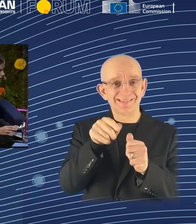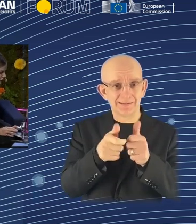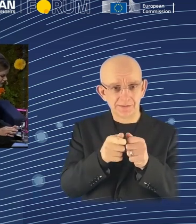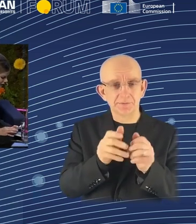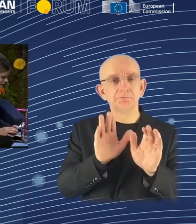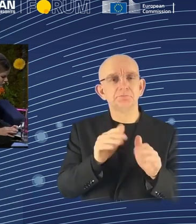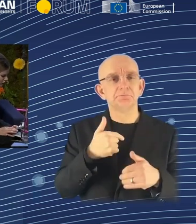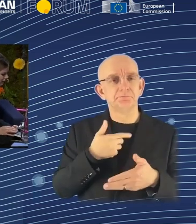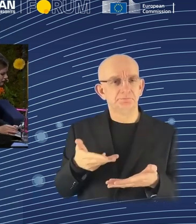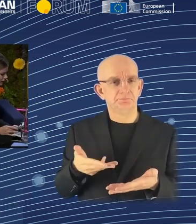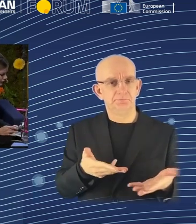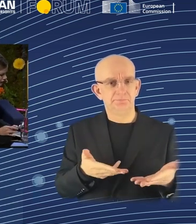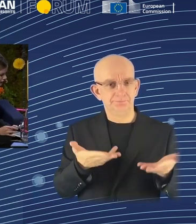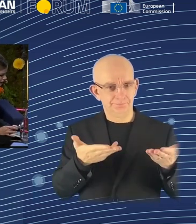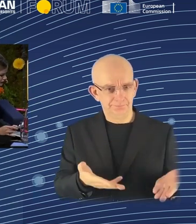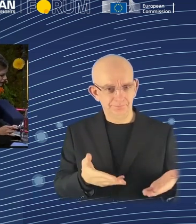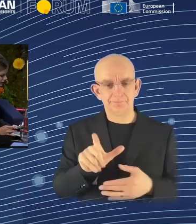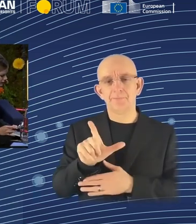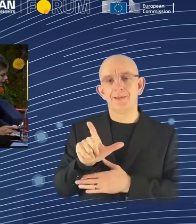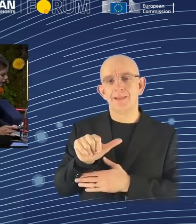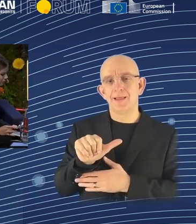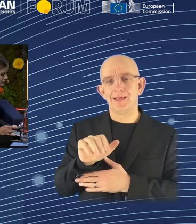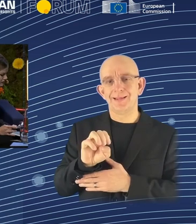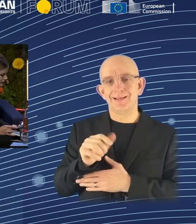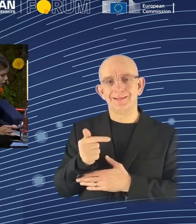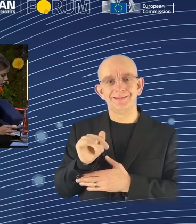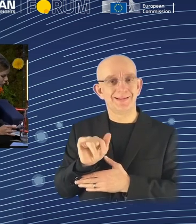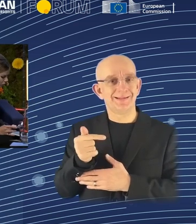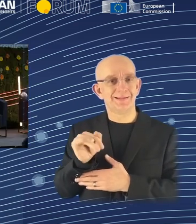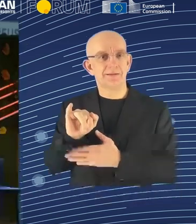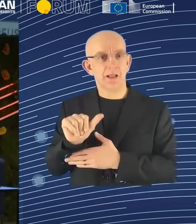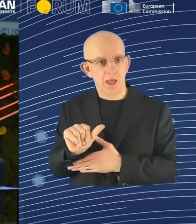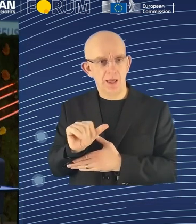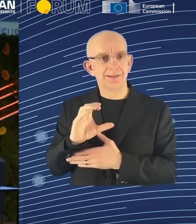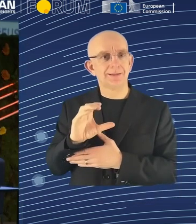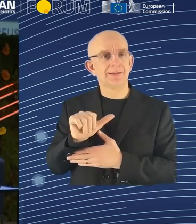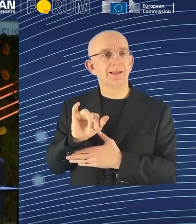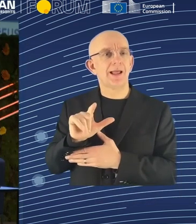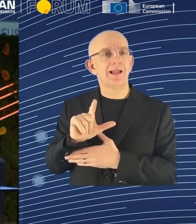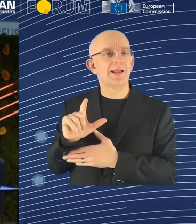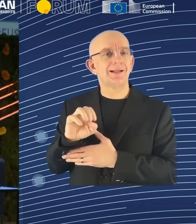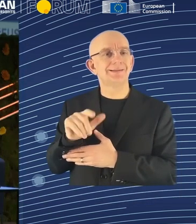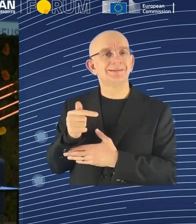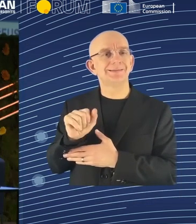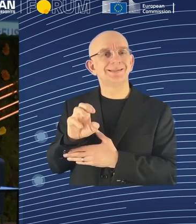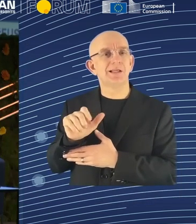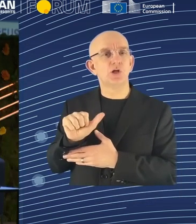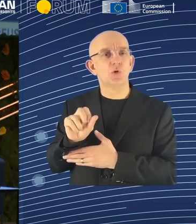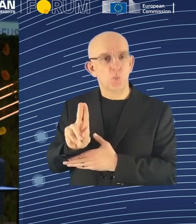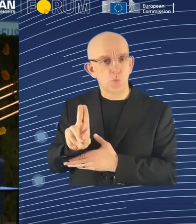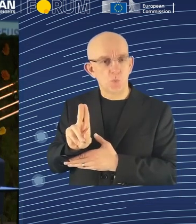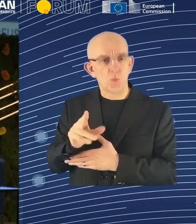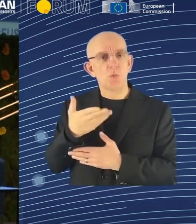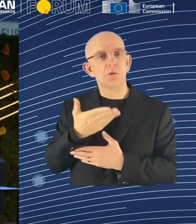Managing Director in Accenture, leading data and AI business in Europe and the controversial AI domain globally.